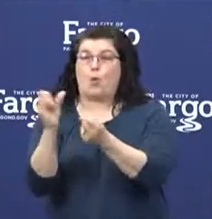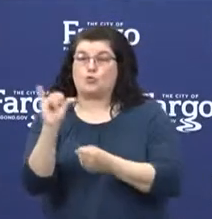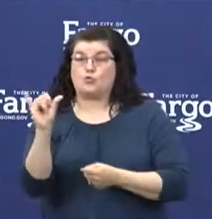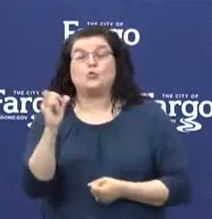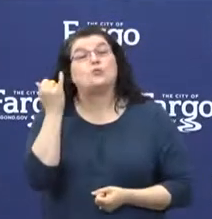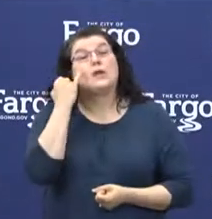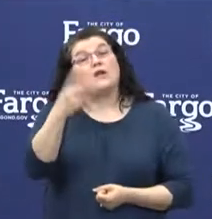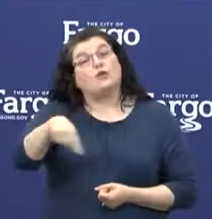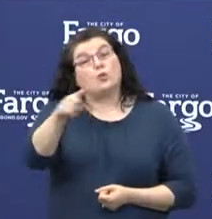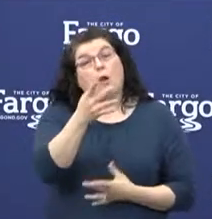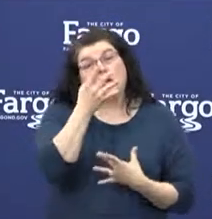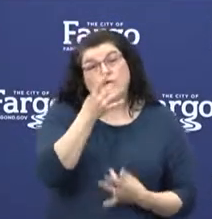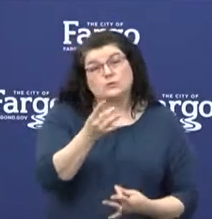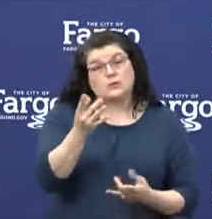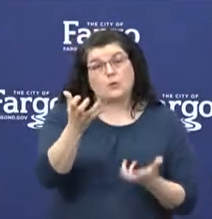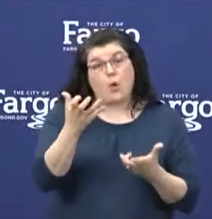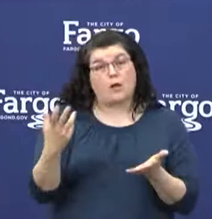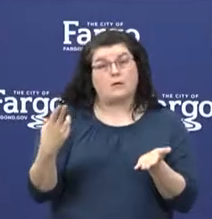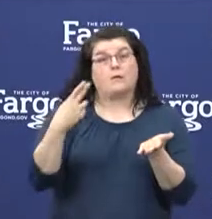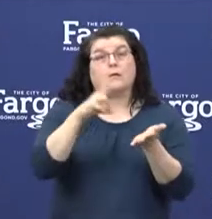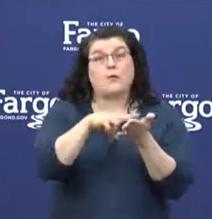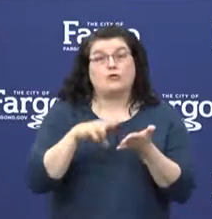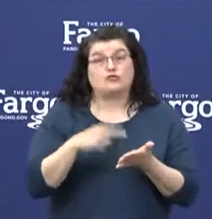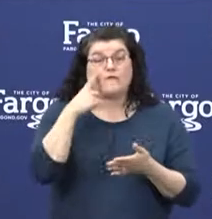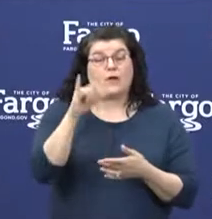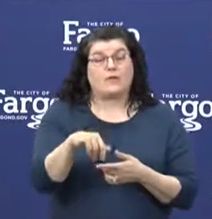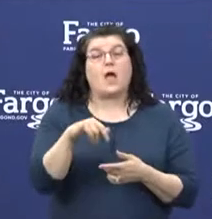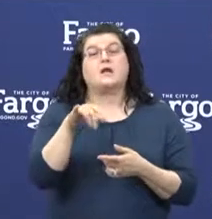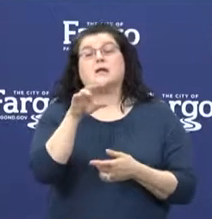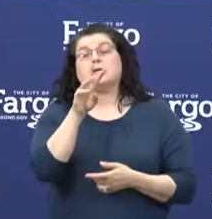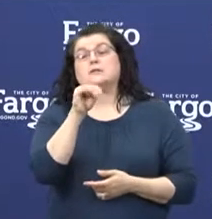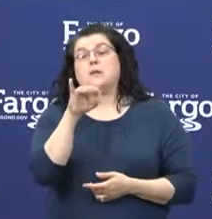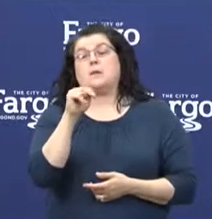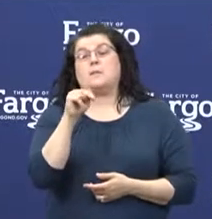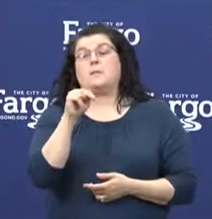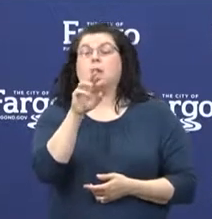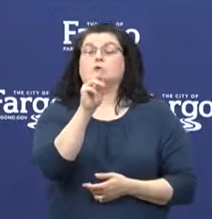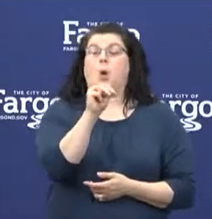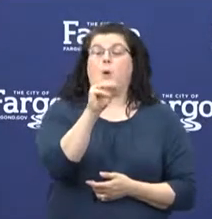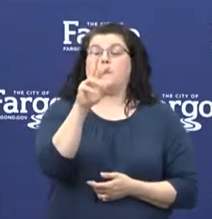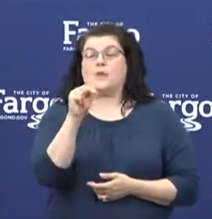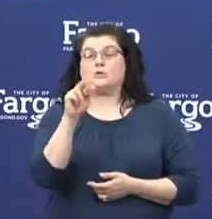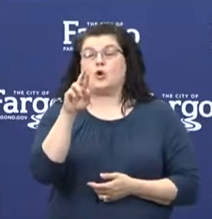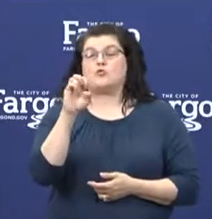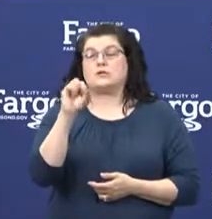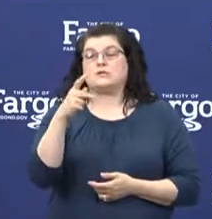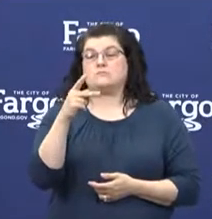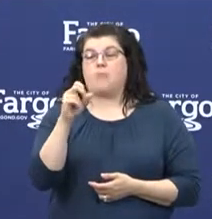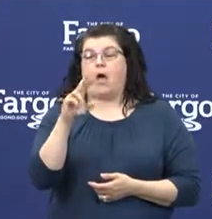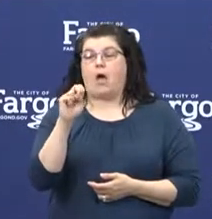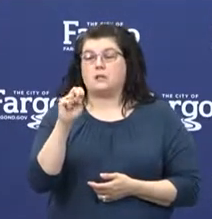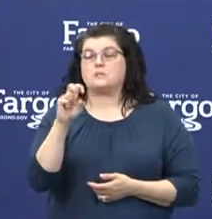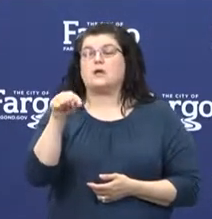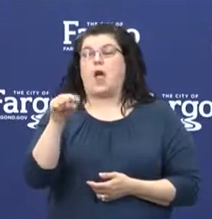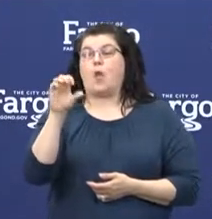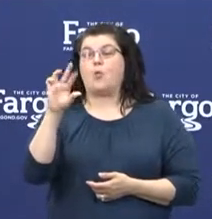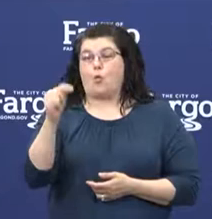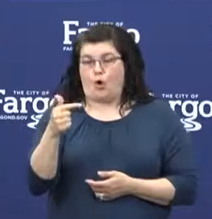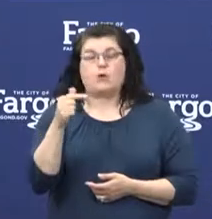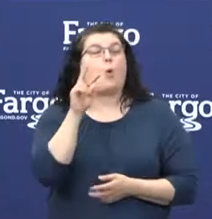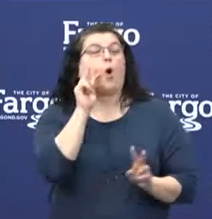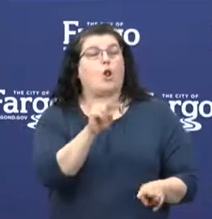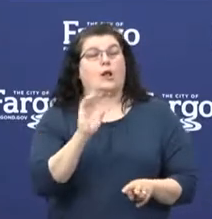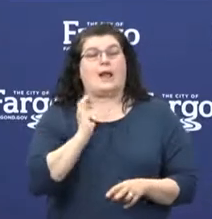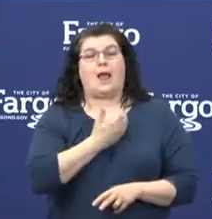in registering, visit MinnesotaResponse.org or check out Clay County Public Health Facebook page for